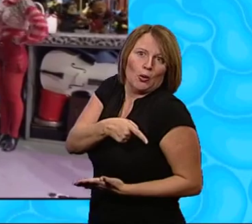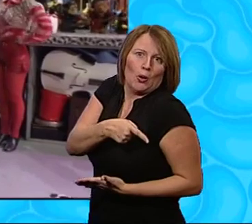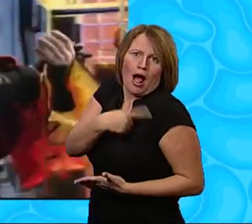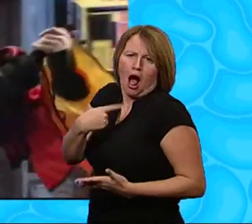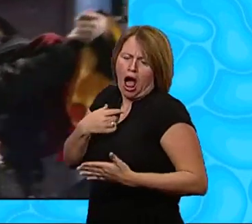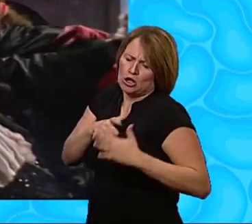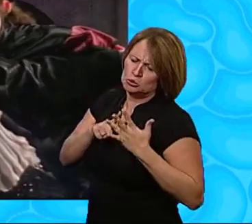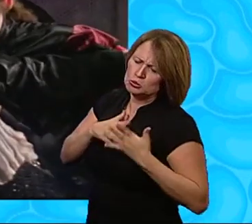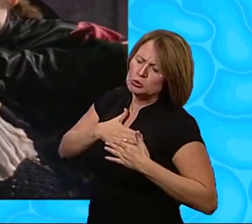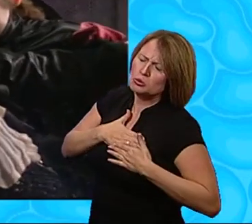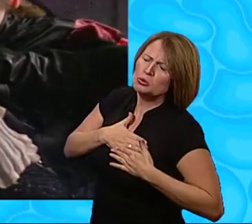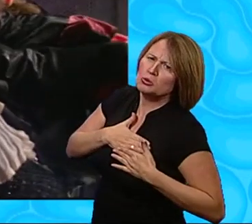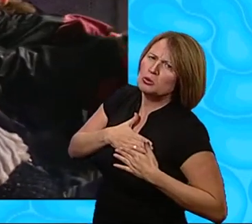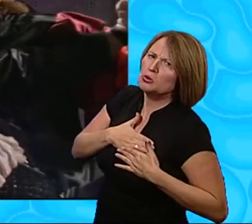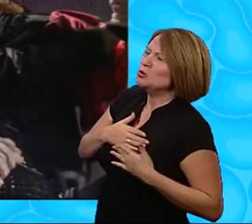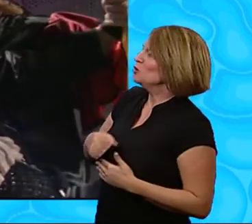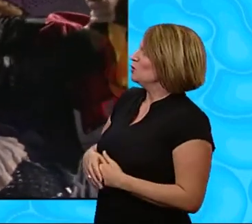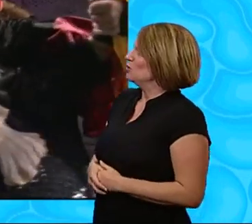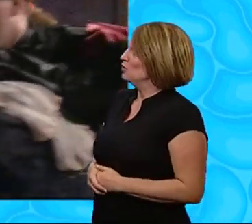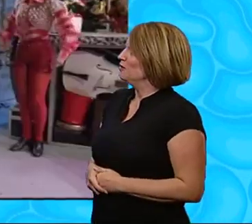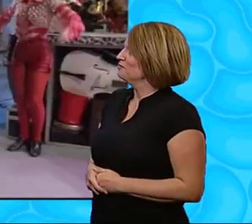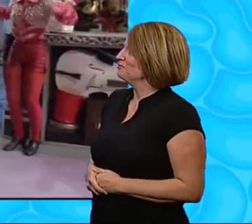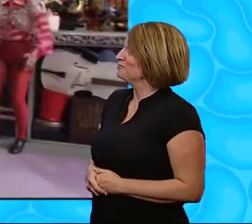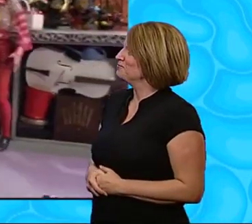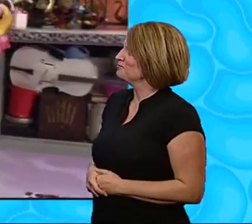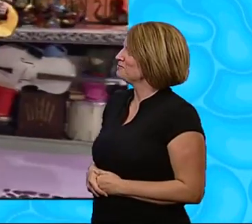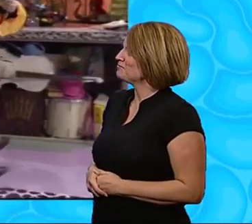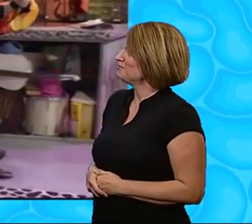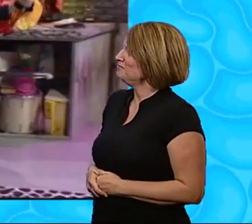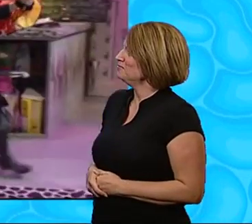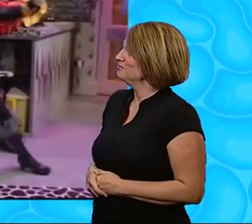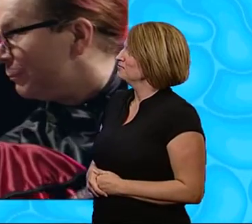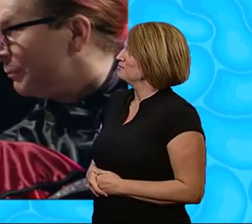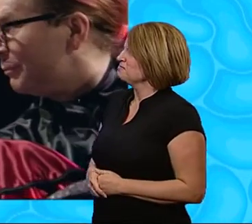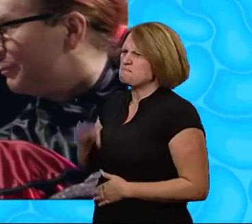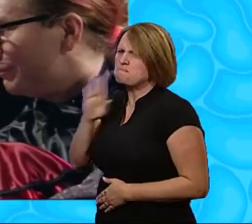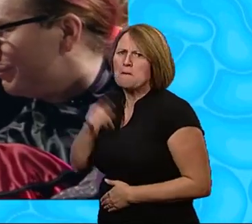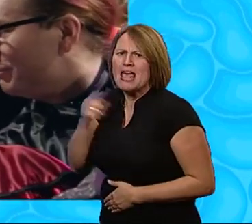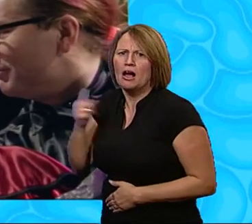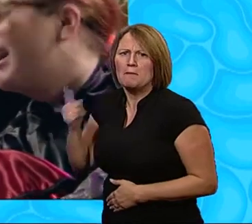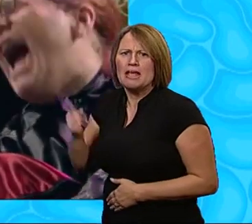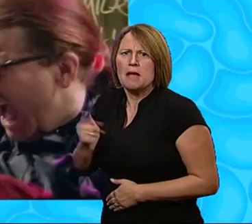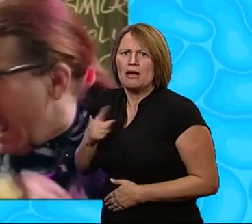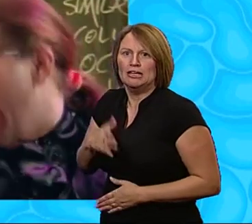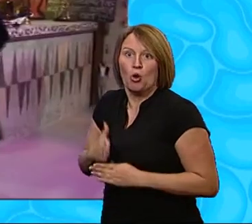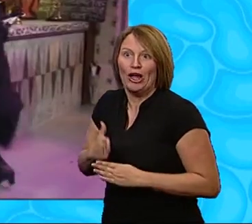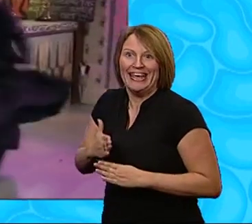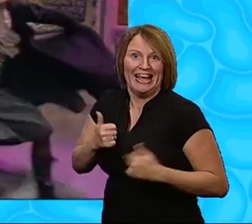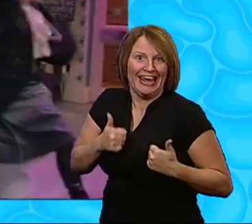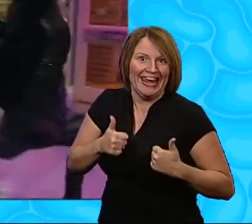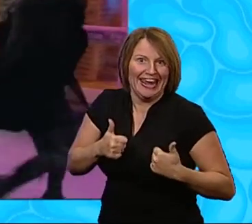like you And I do Melvin, Melvin, come here Go for it, Melvin It's working